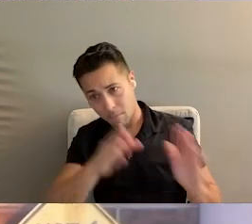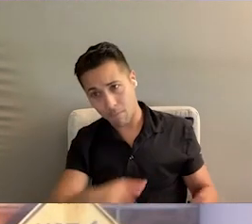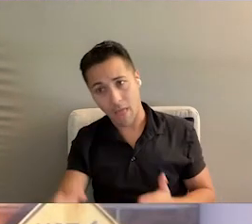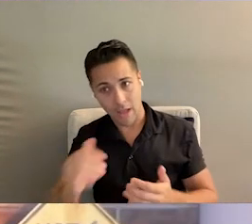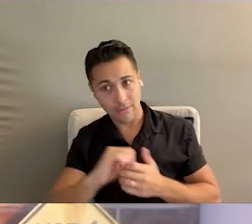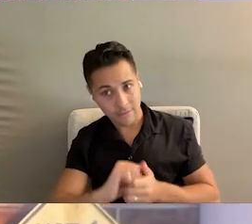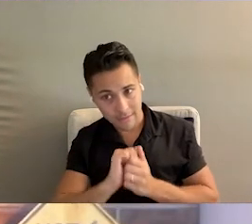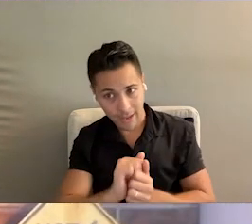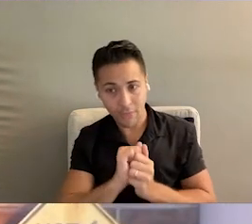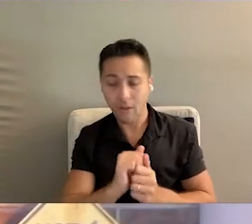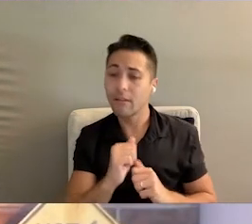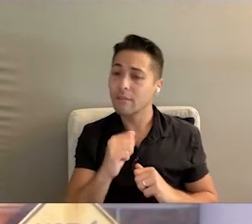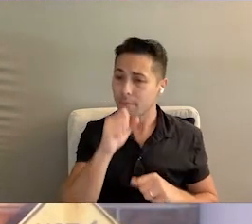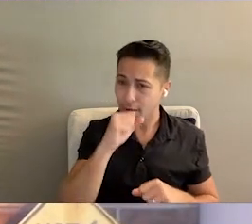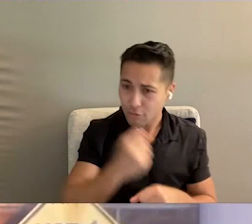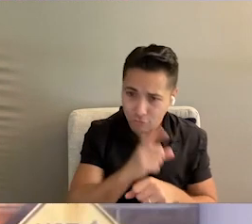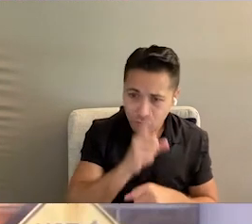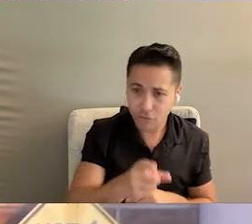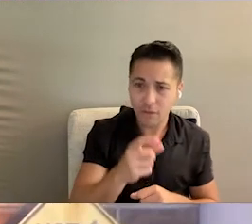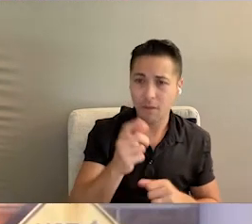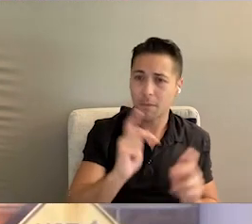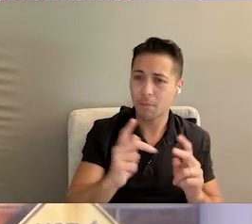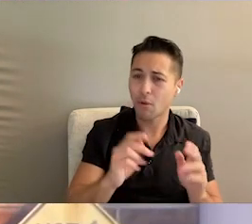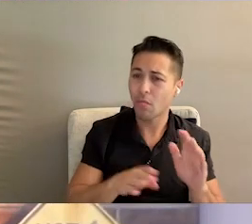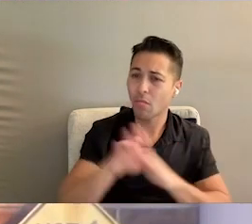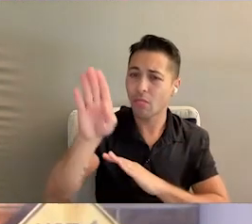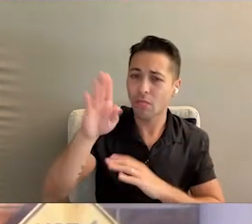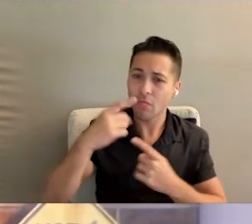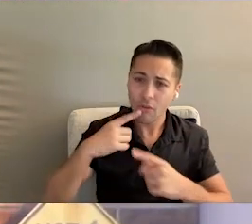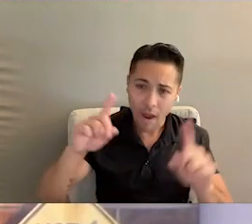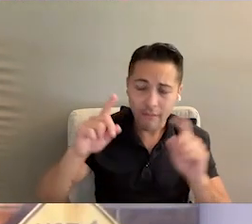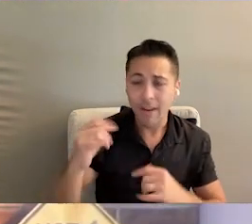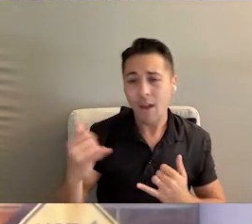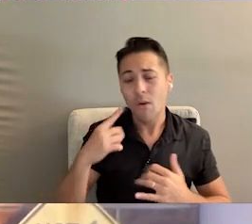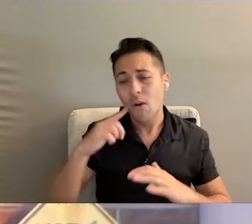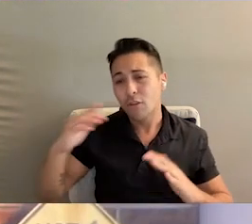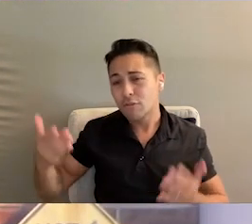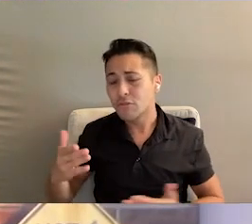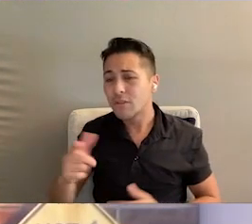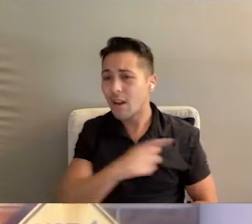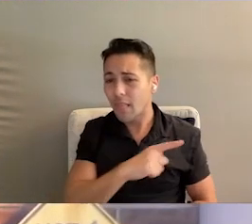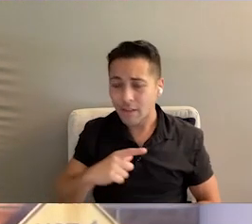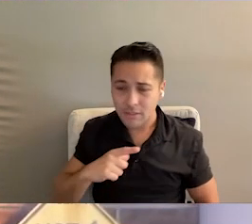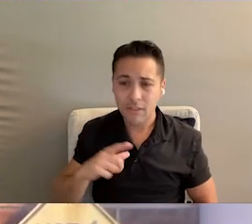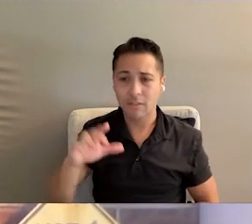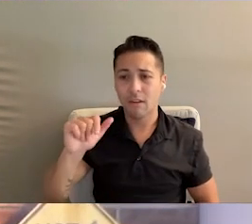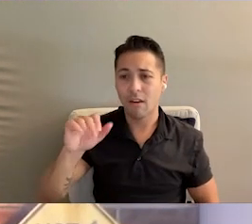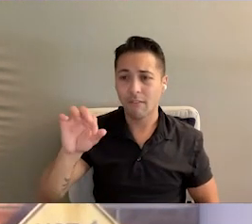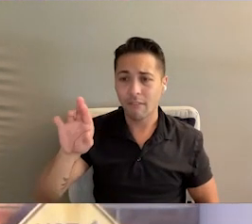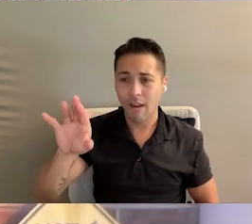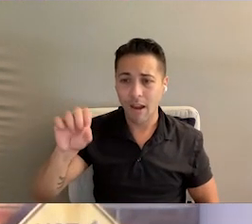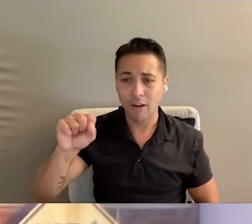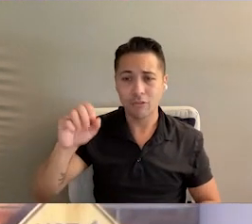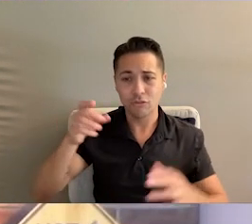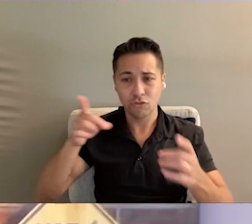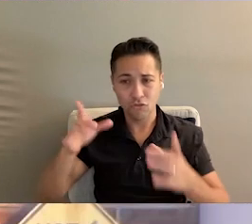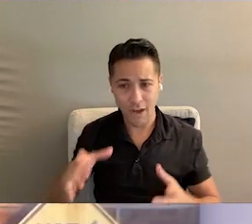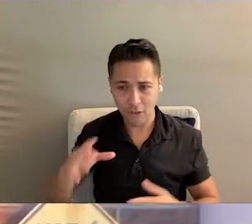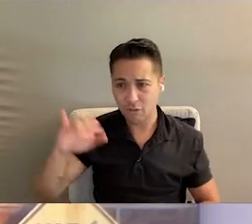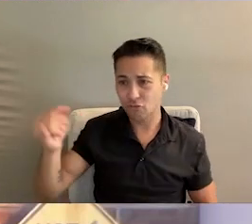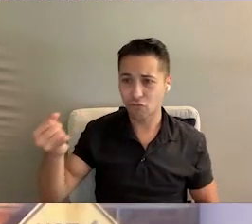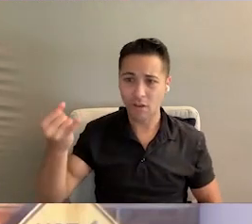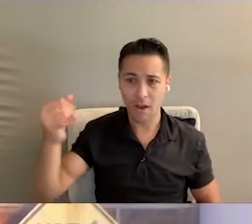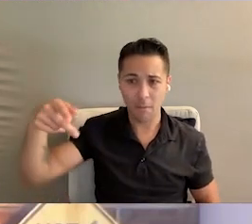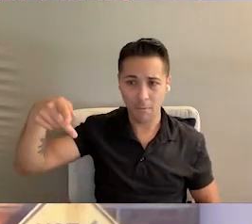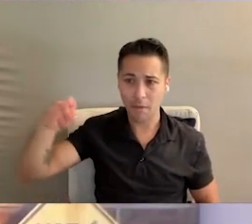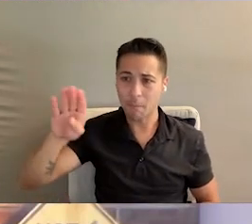together to ensure that others thrive. I would now like to introduce our Legislative Affairs Director, JP Bell, that will